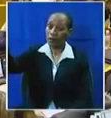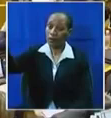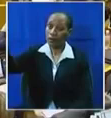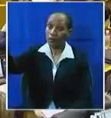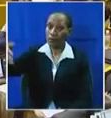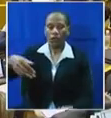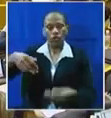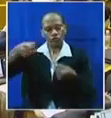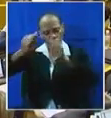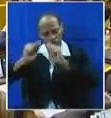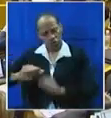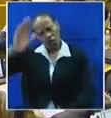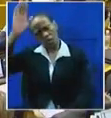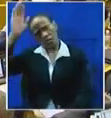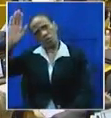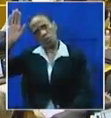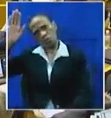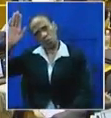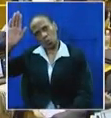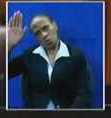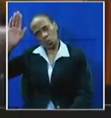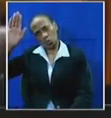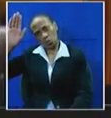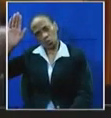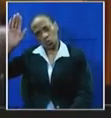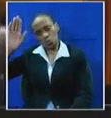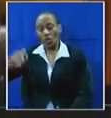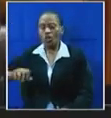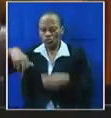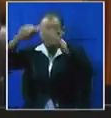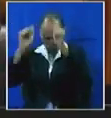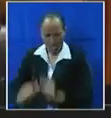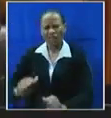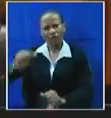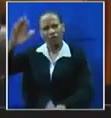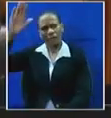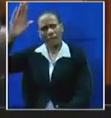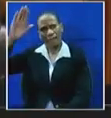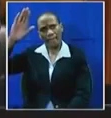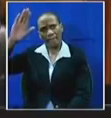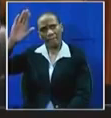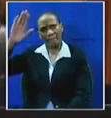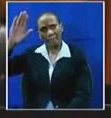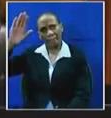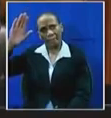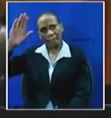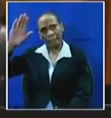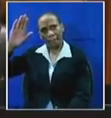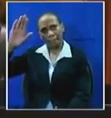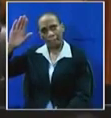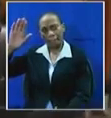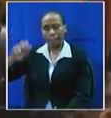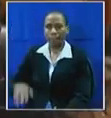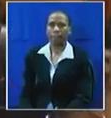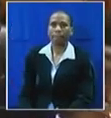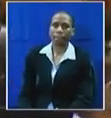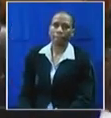Chair, Pastor. Honorable member, I'm going to ask you, as I've done before,